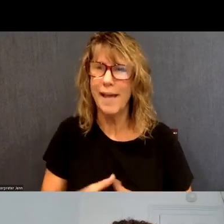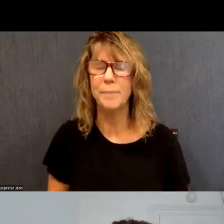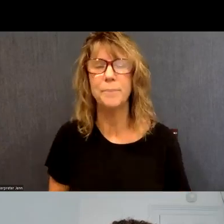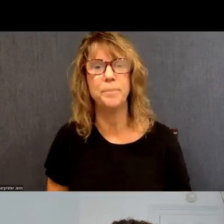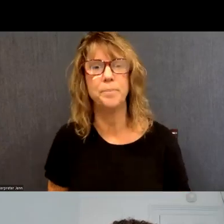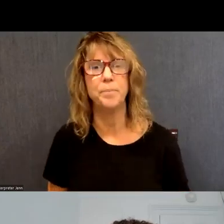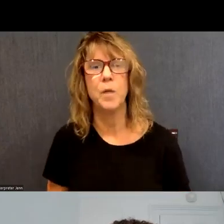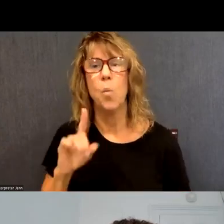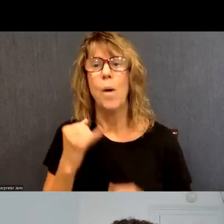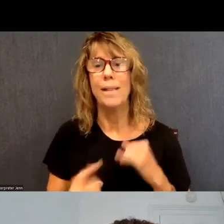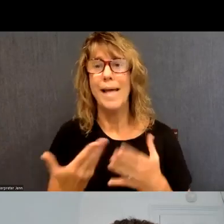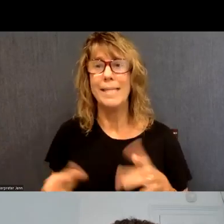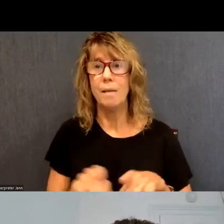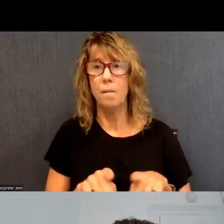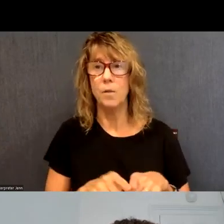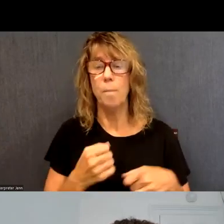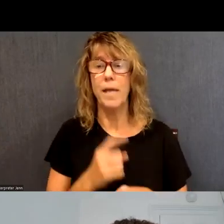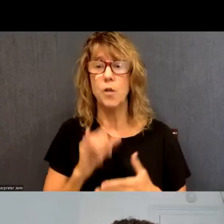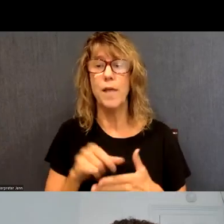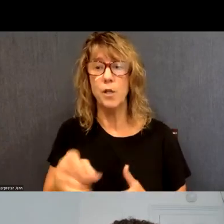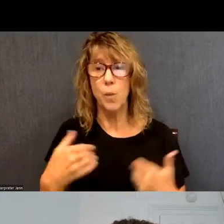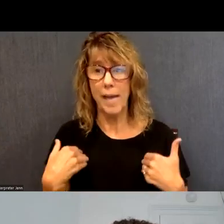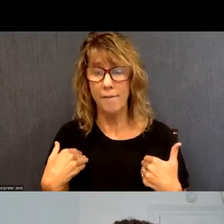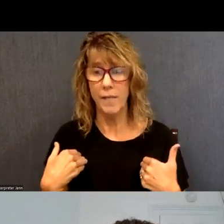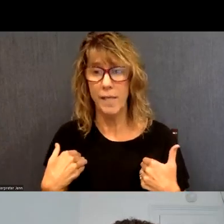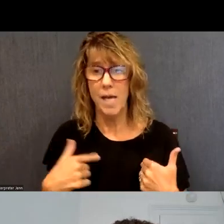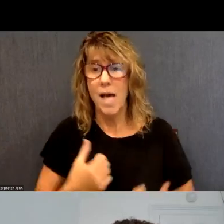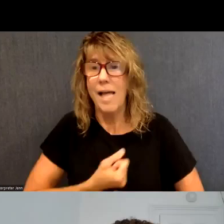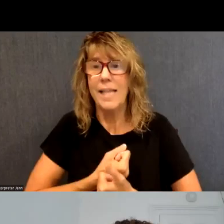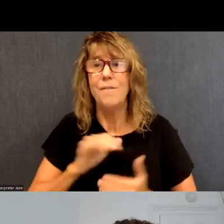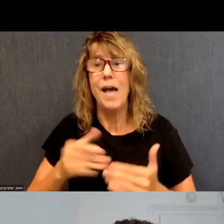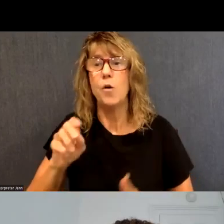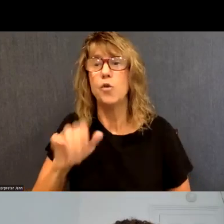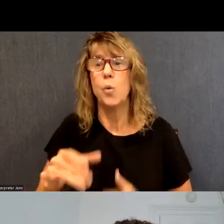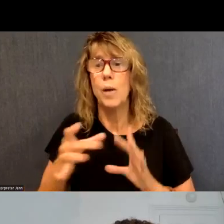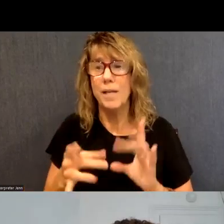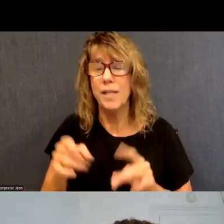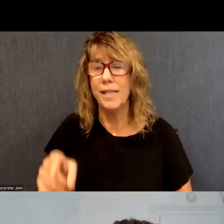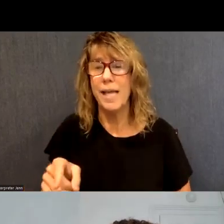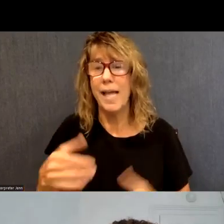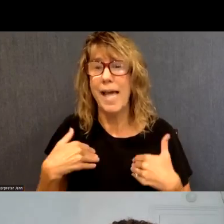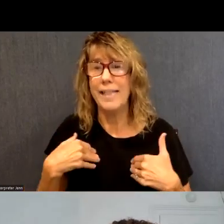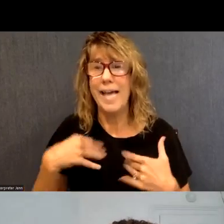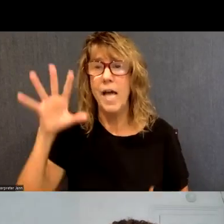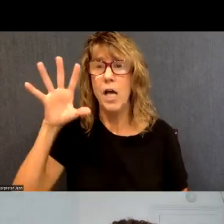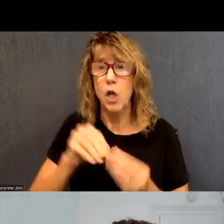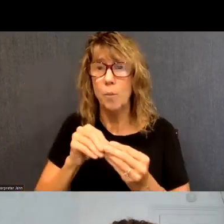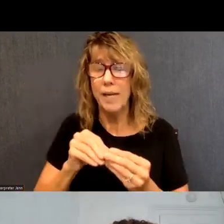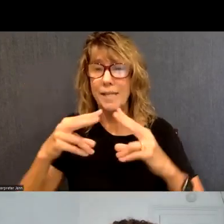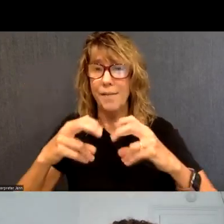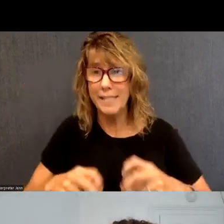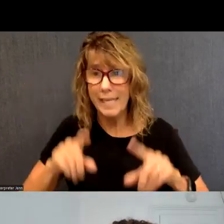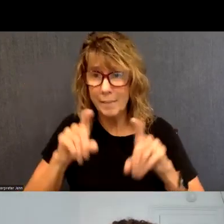so, um, one last thing is also making sure that you do have, I love how Joy mentioned that, that they, they did the comprehensive assessment. And I